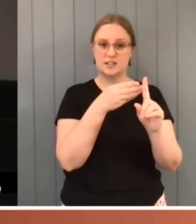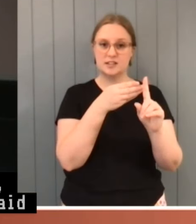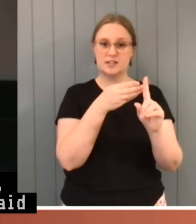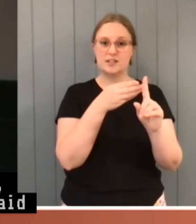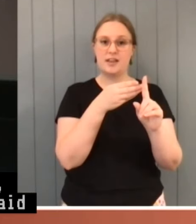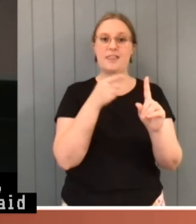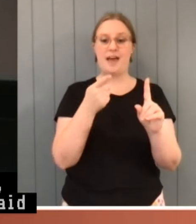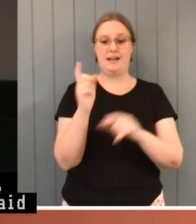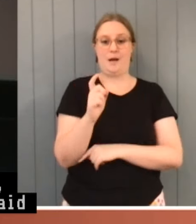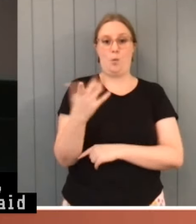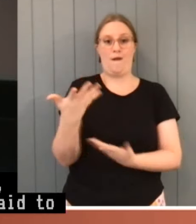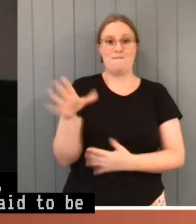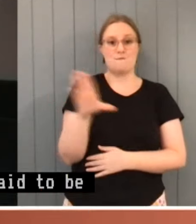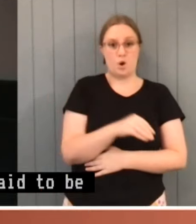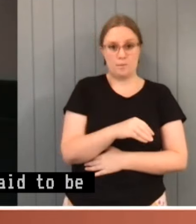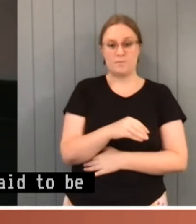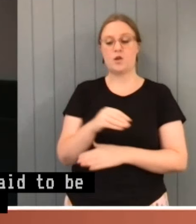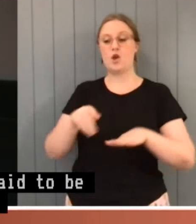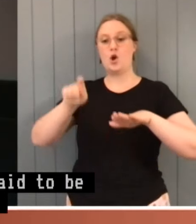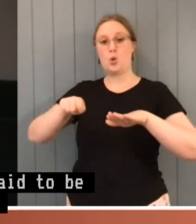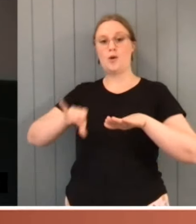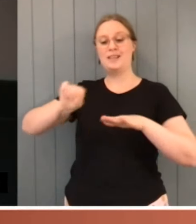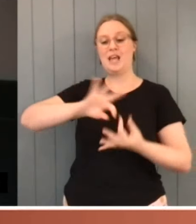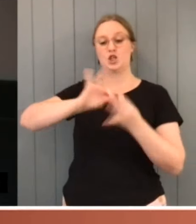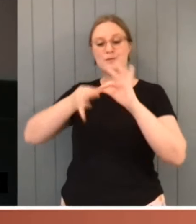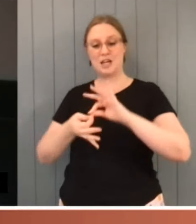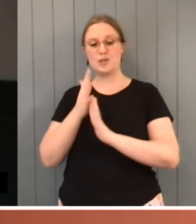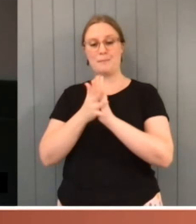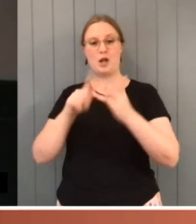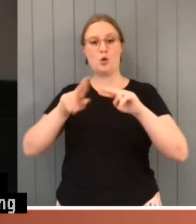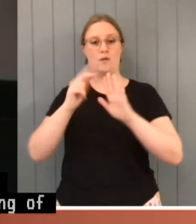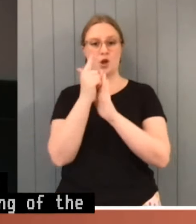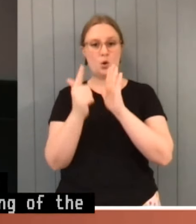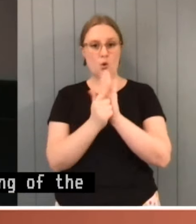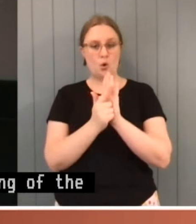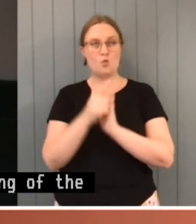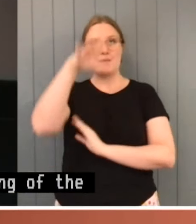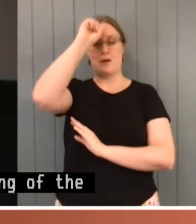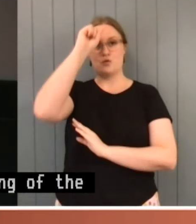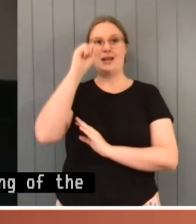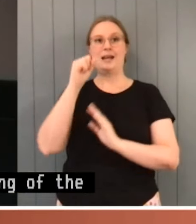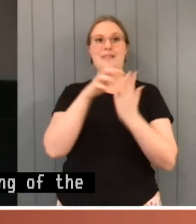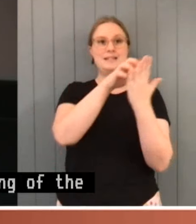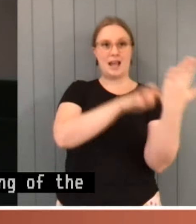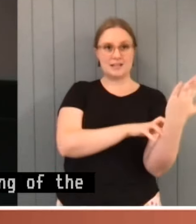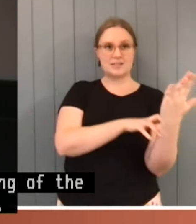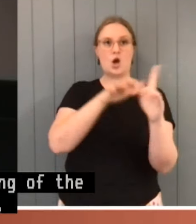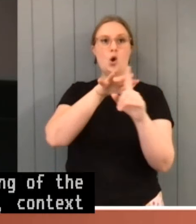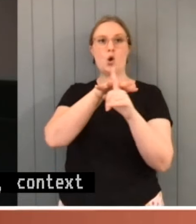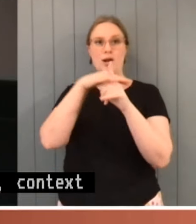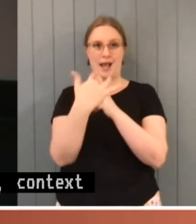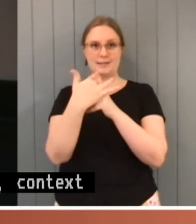of the meaning of the law, having regard to text, context and purpose. In a case decided in